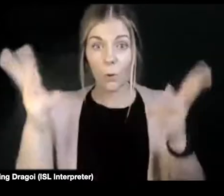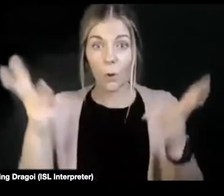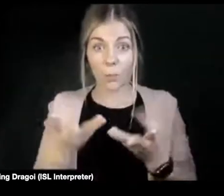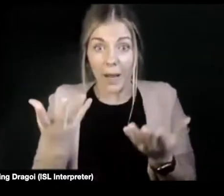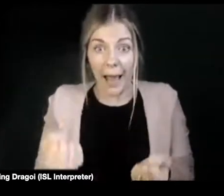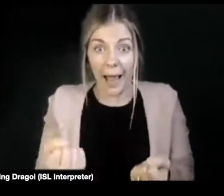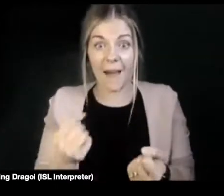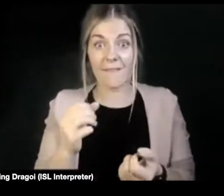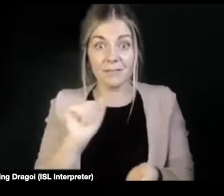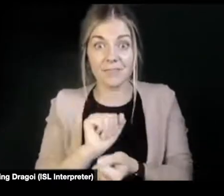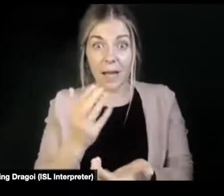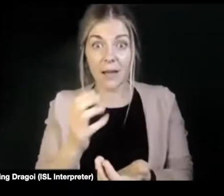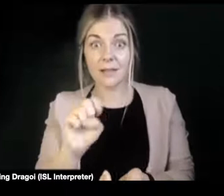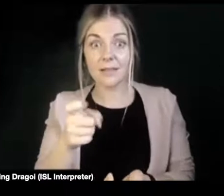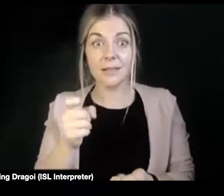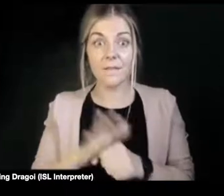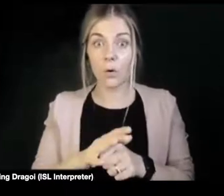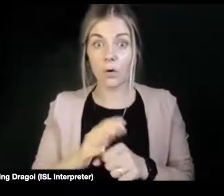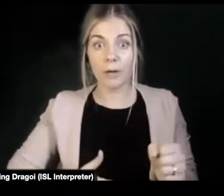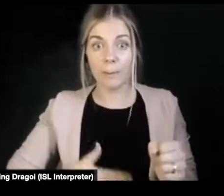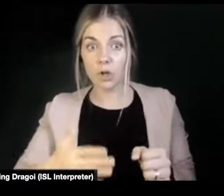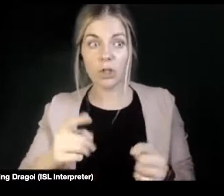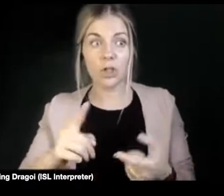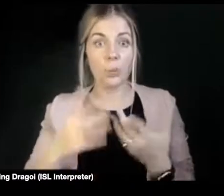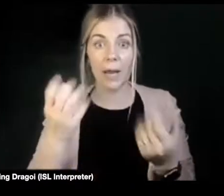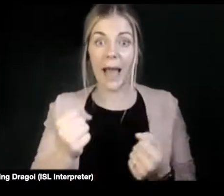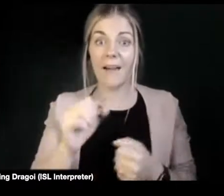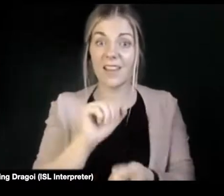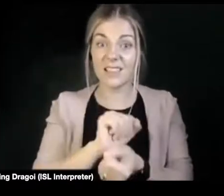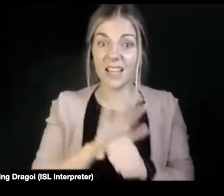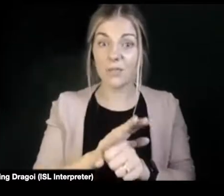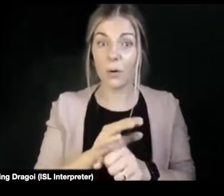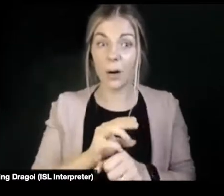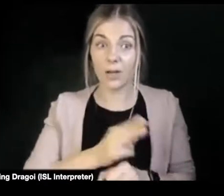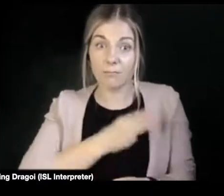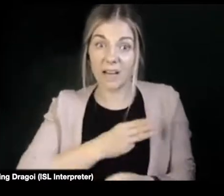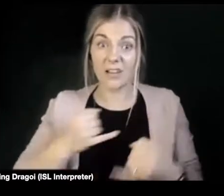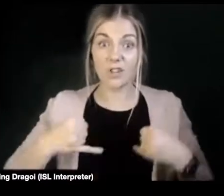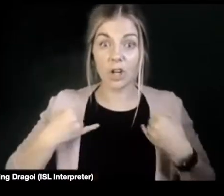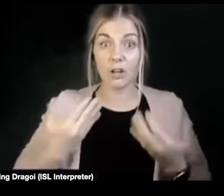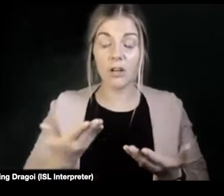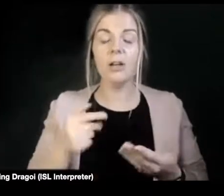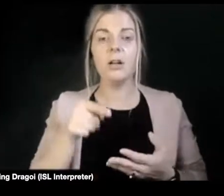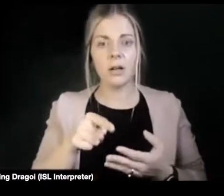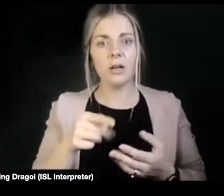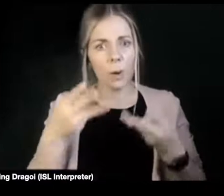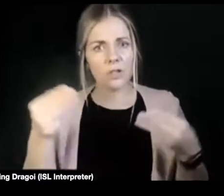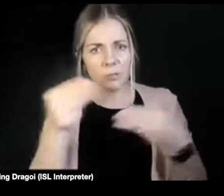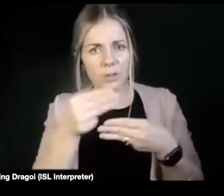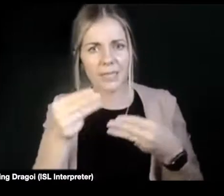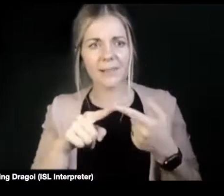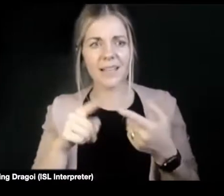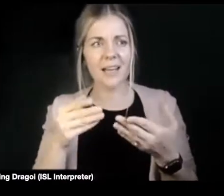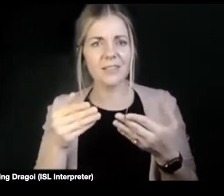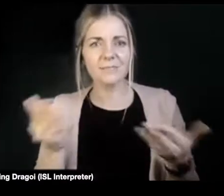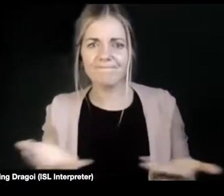for reproduction. We have sex for pleasure and those are protected. And we want to nurture those for a variety